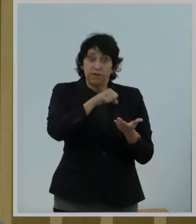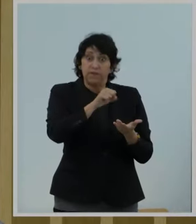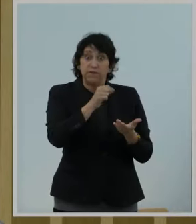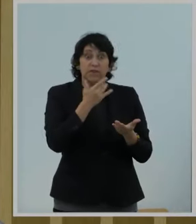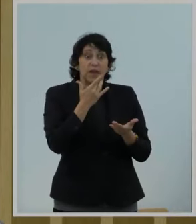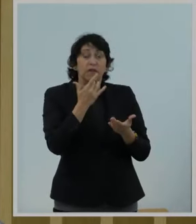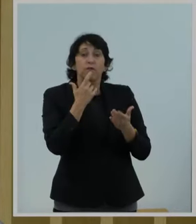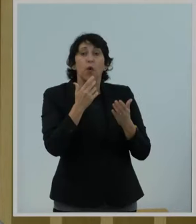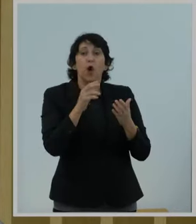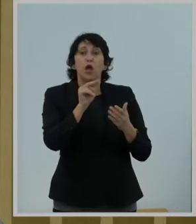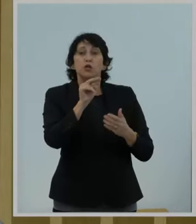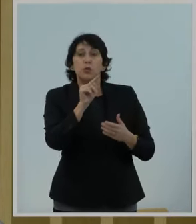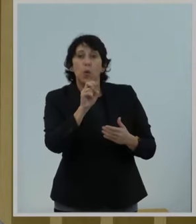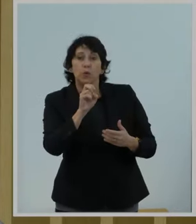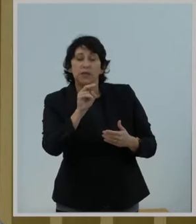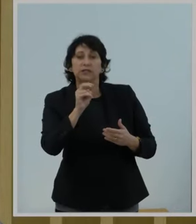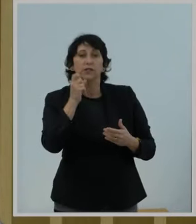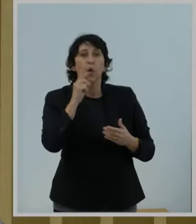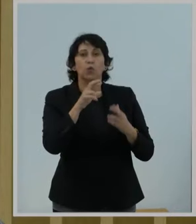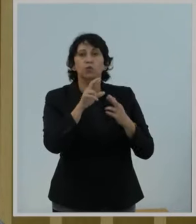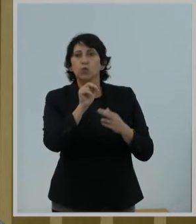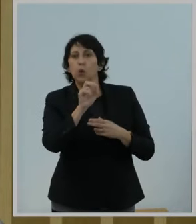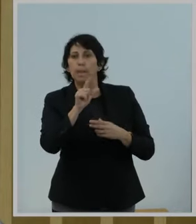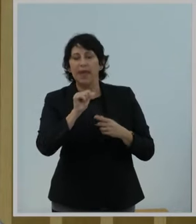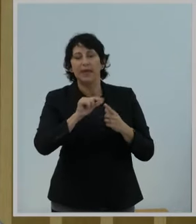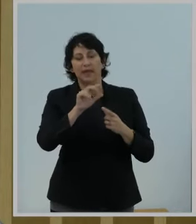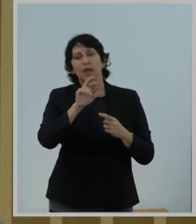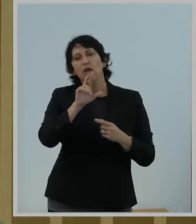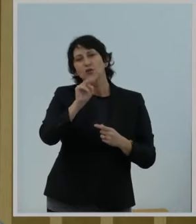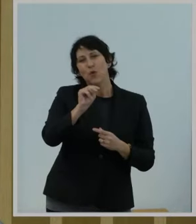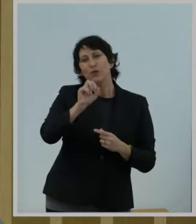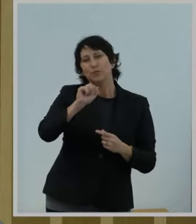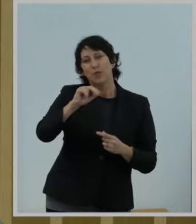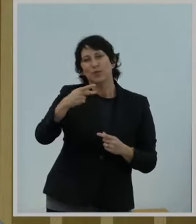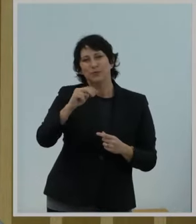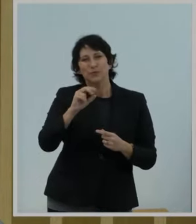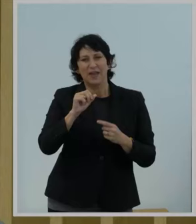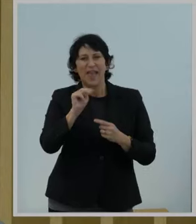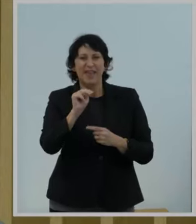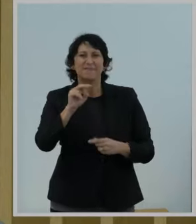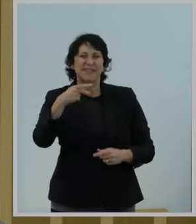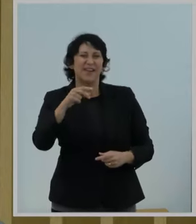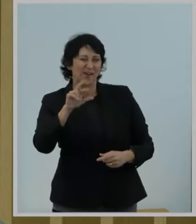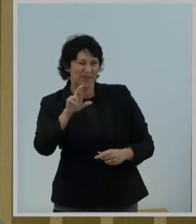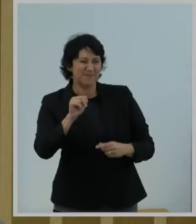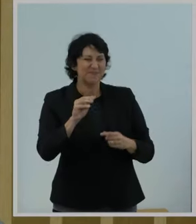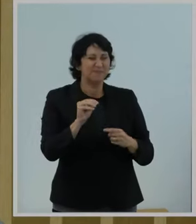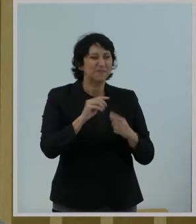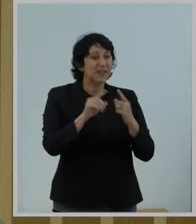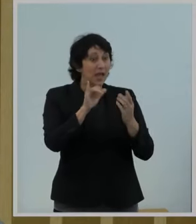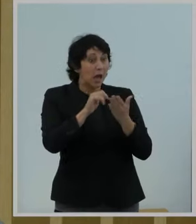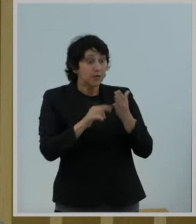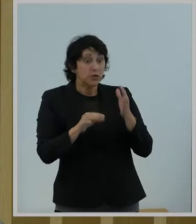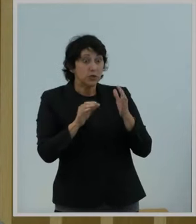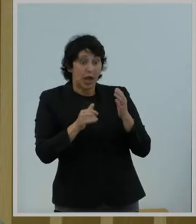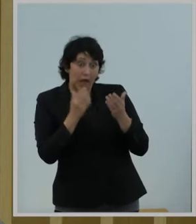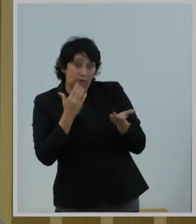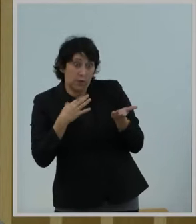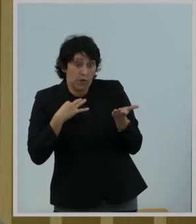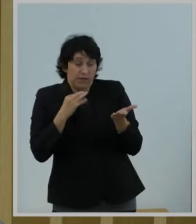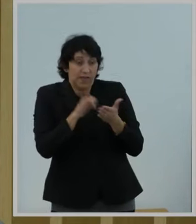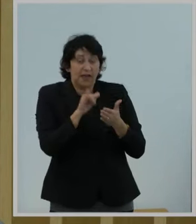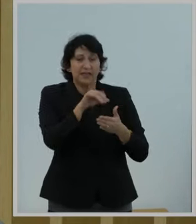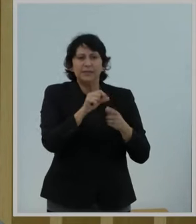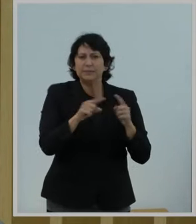rulemaking today. I think the challenges here will only be compounded by proceeding directly to a declaratory